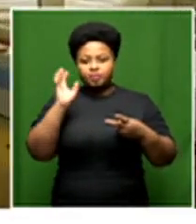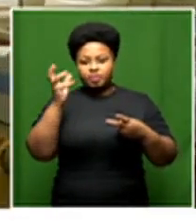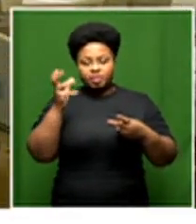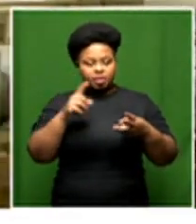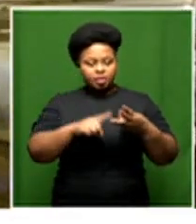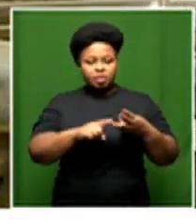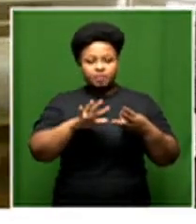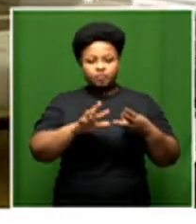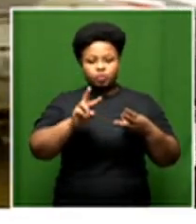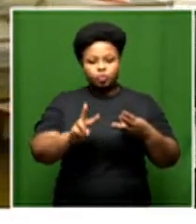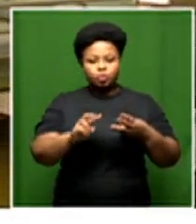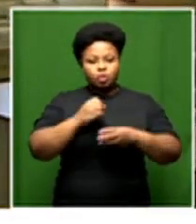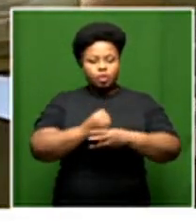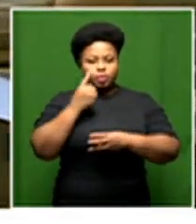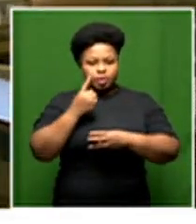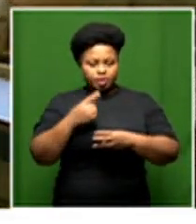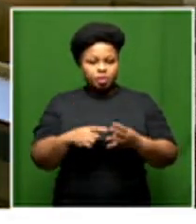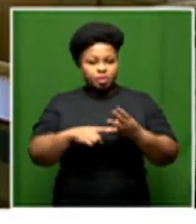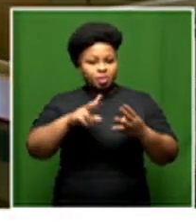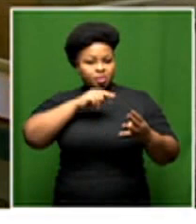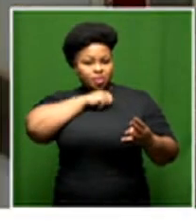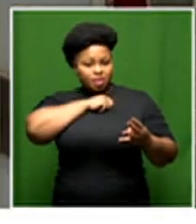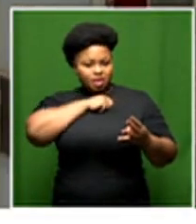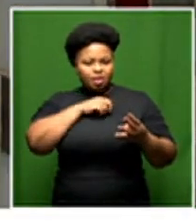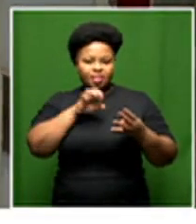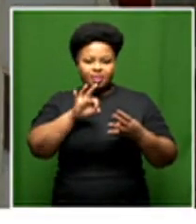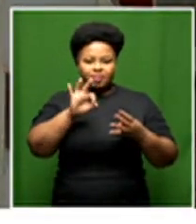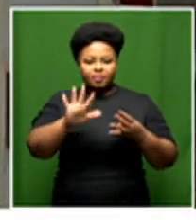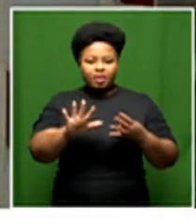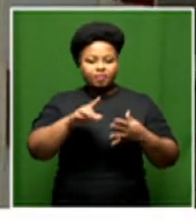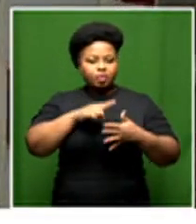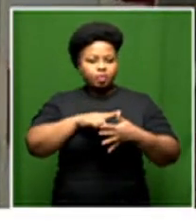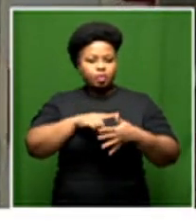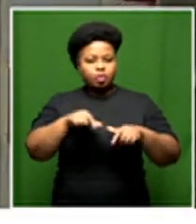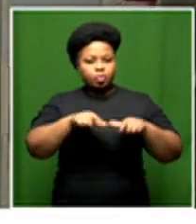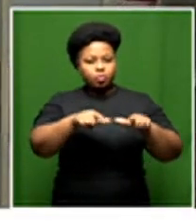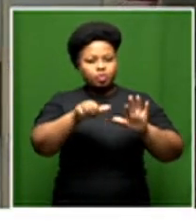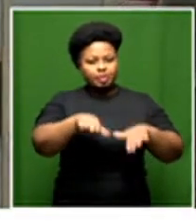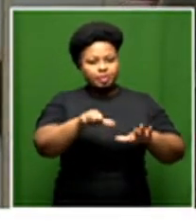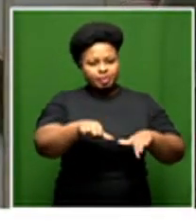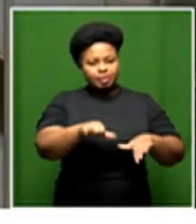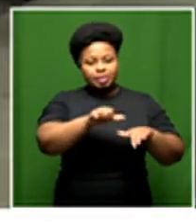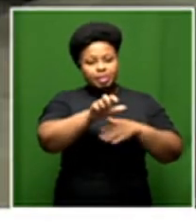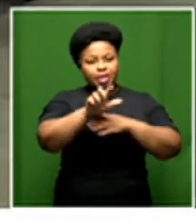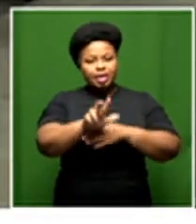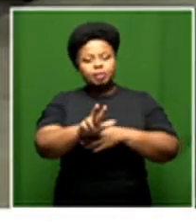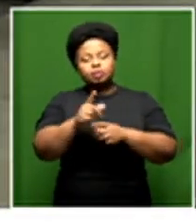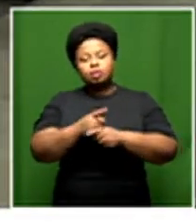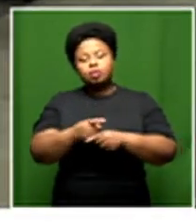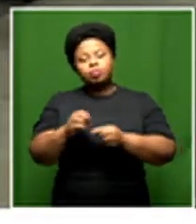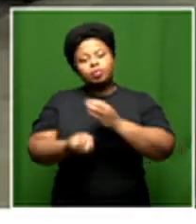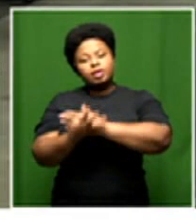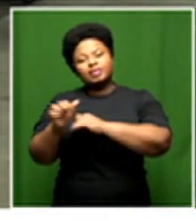Free State, and 52 in Gauteng. KwaZulu-Natal has 35 deaths, Limpopu, 68, Mpumalanga,